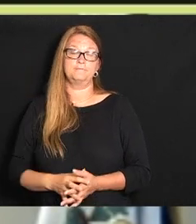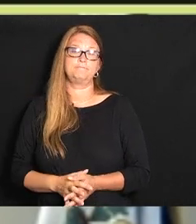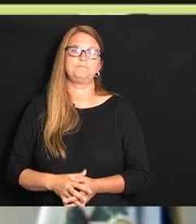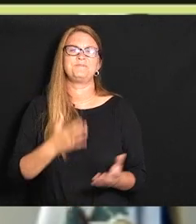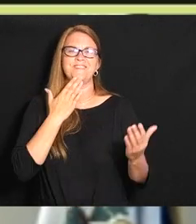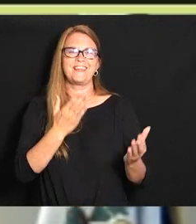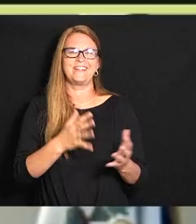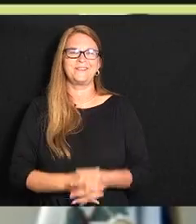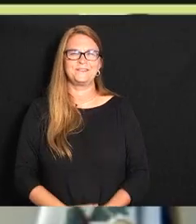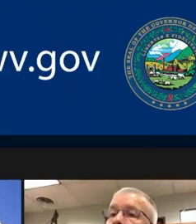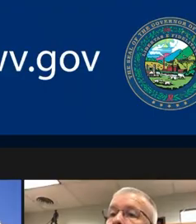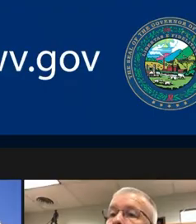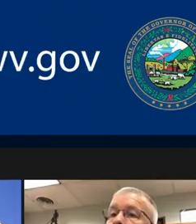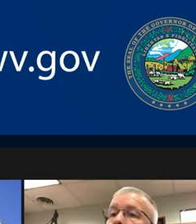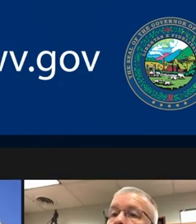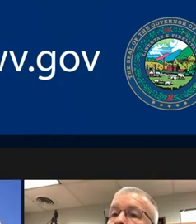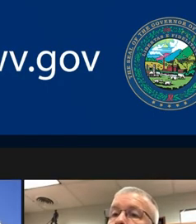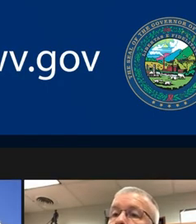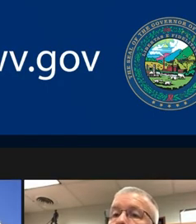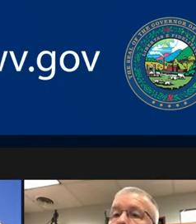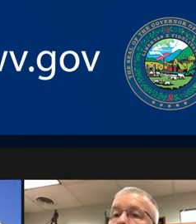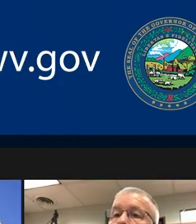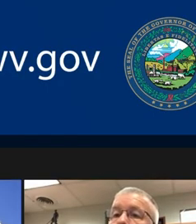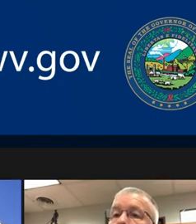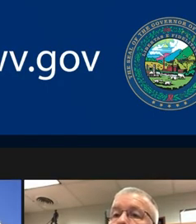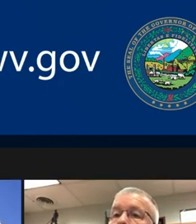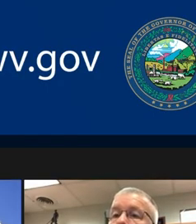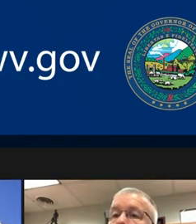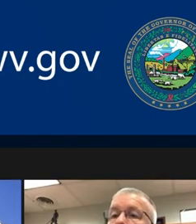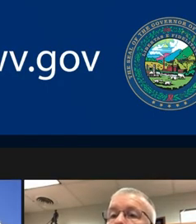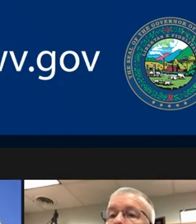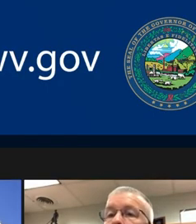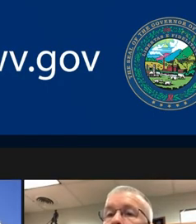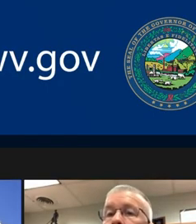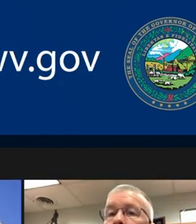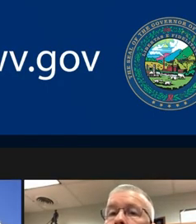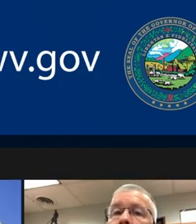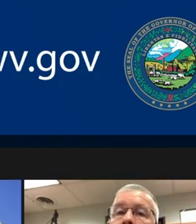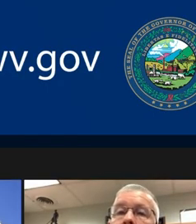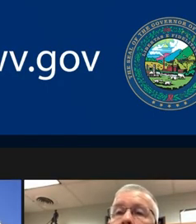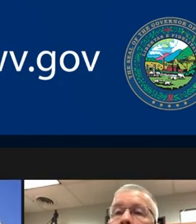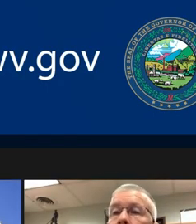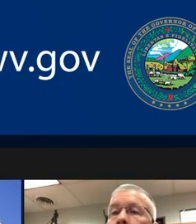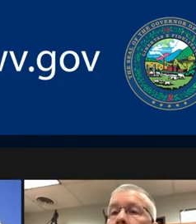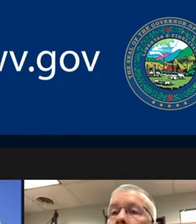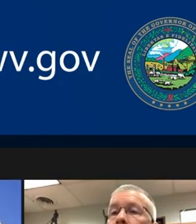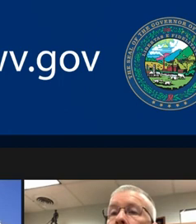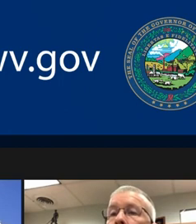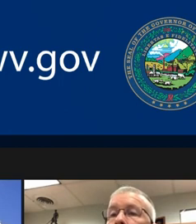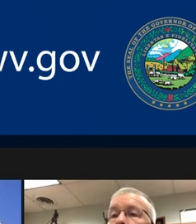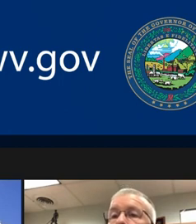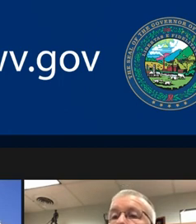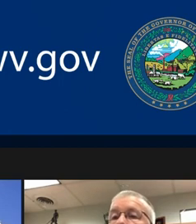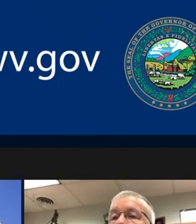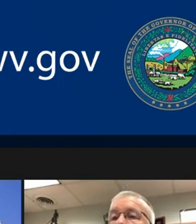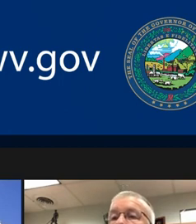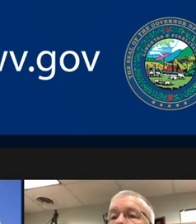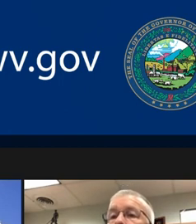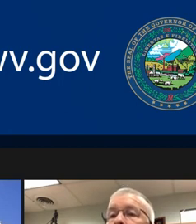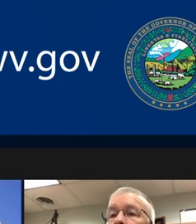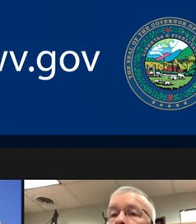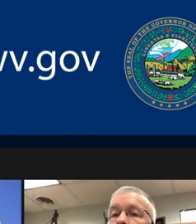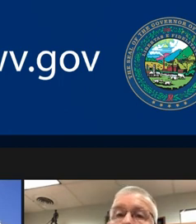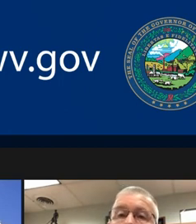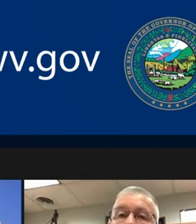thank you thank you Secretary Dr. Anamjad our state health officer is also joining us today and is available for questions we'll now go to questions